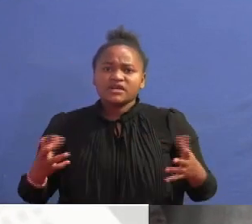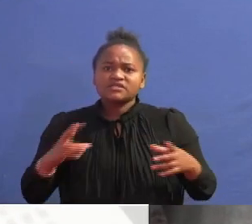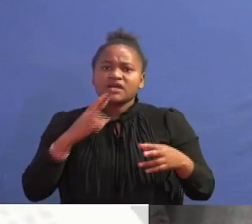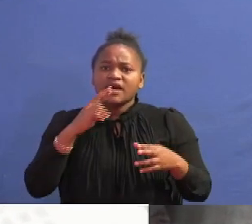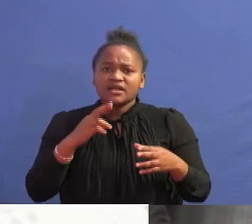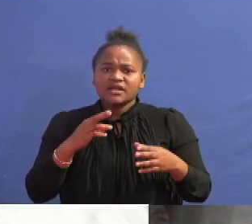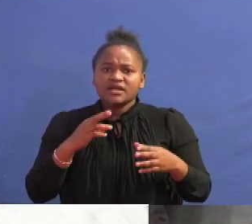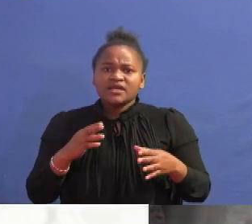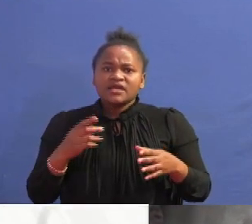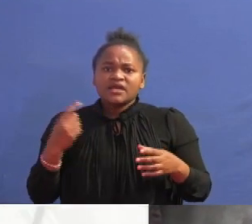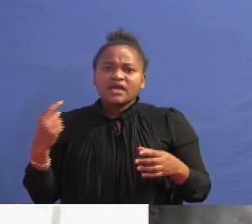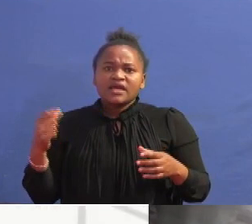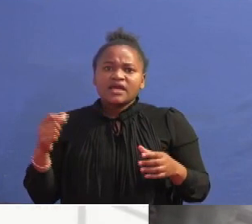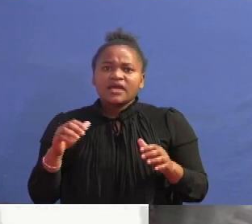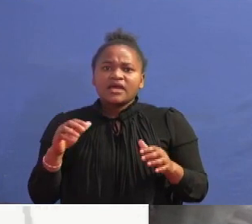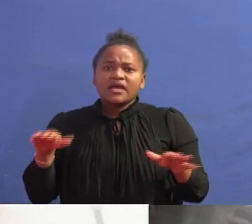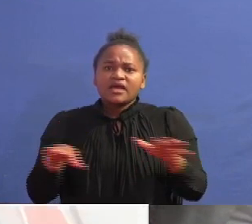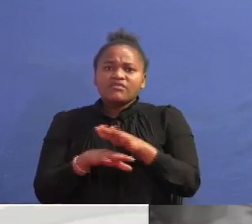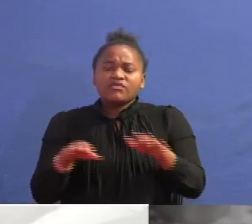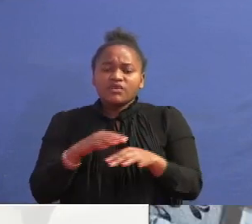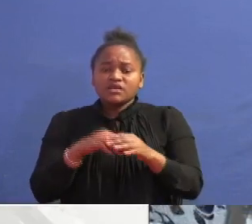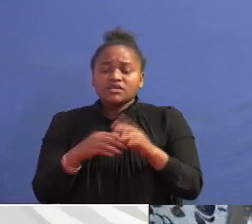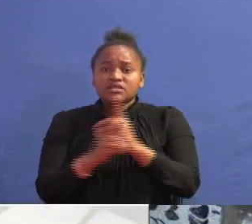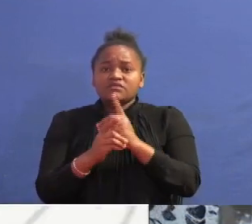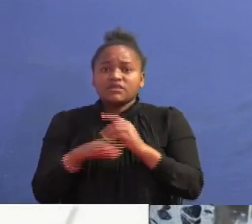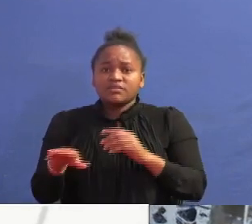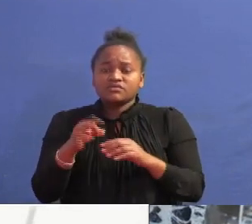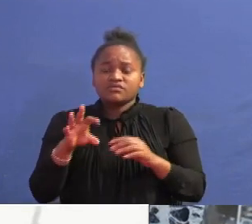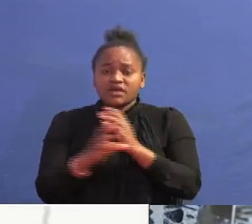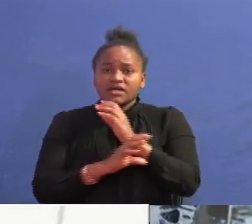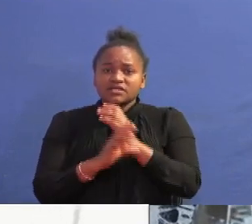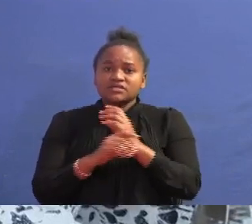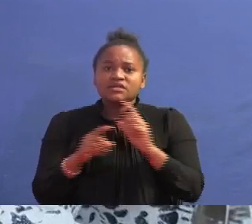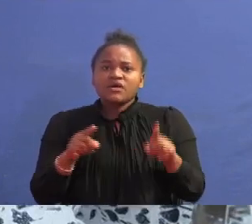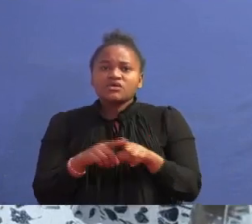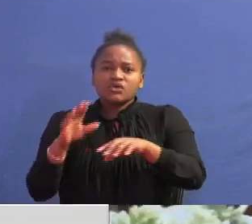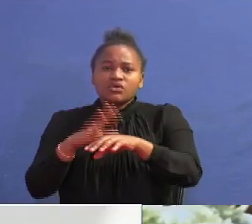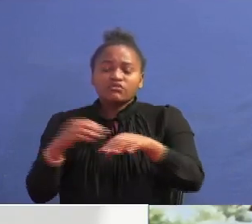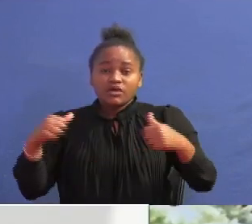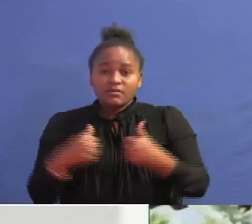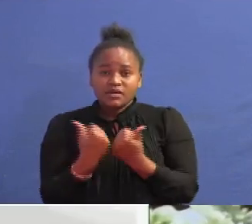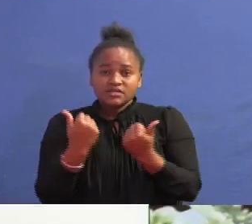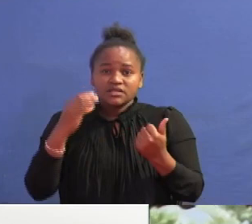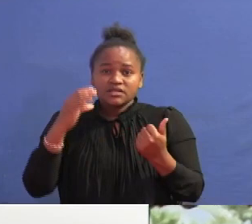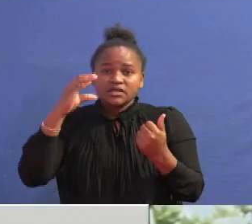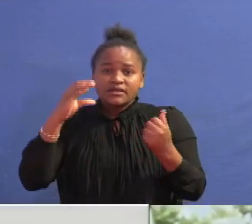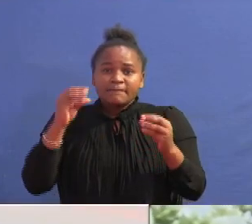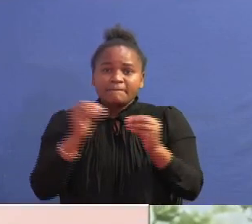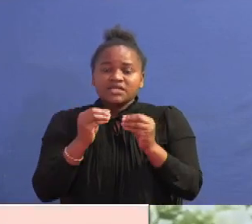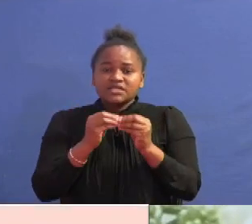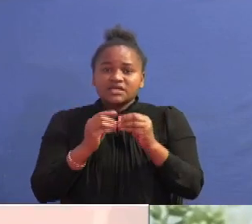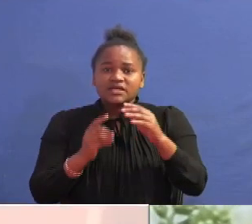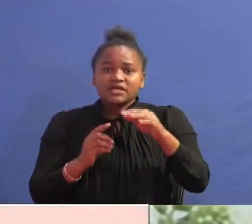available in different parts of the country. Ruto has called for an emergency cabinet meeting this Monday